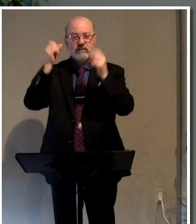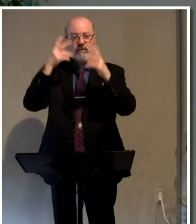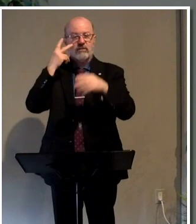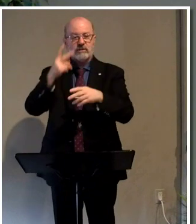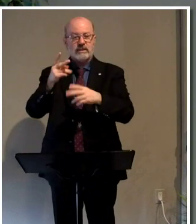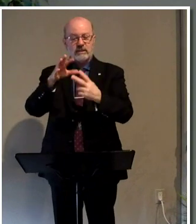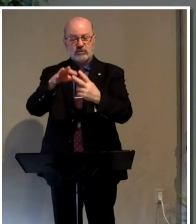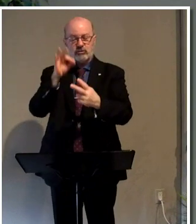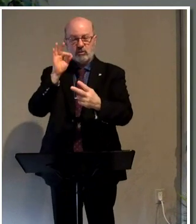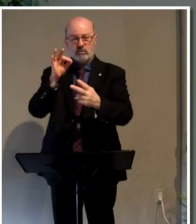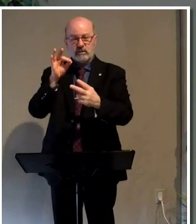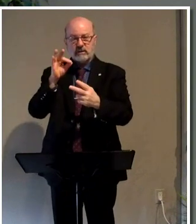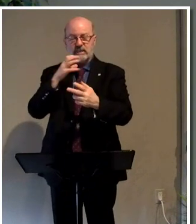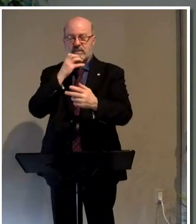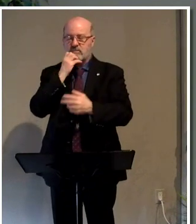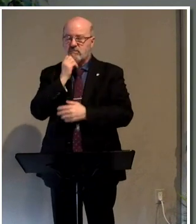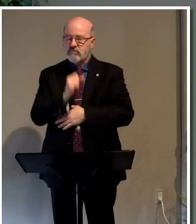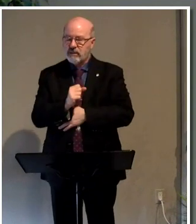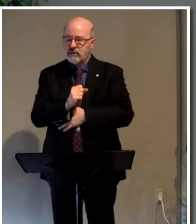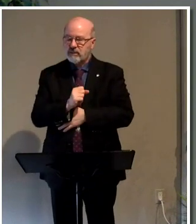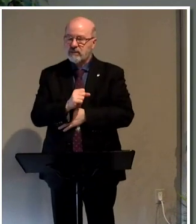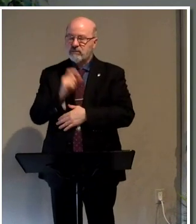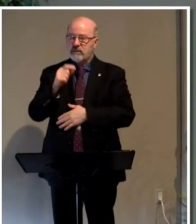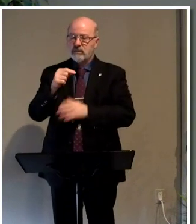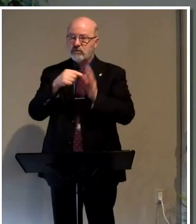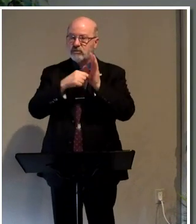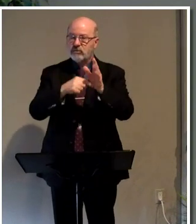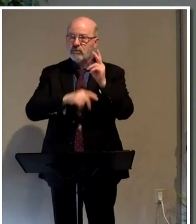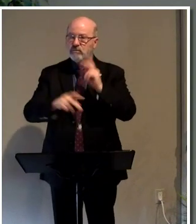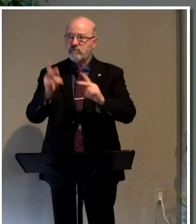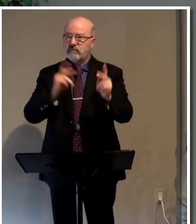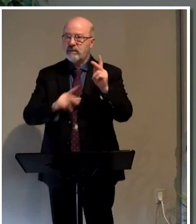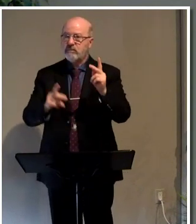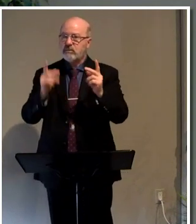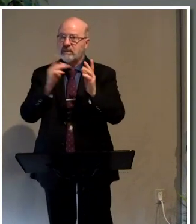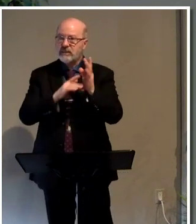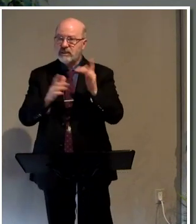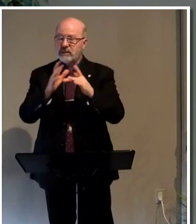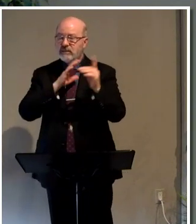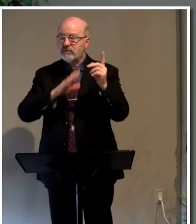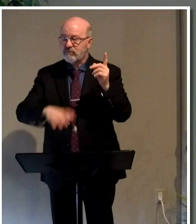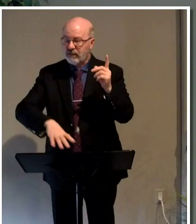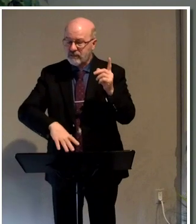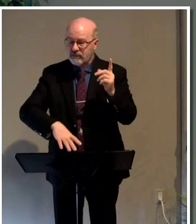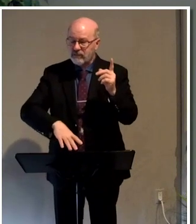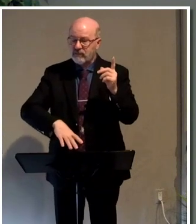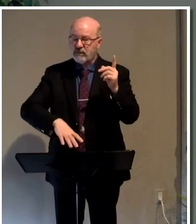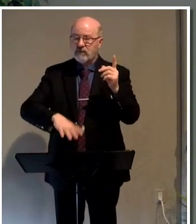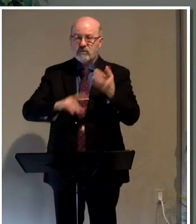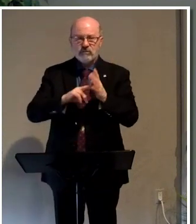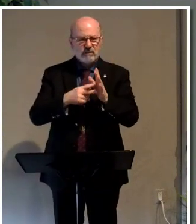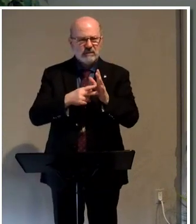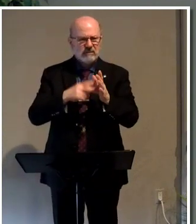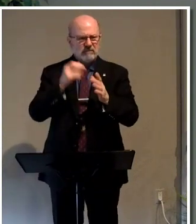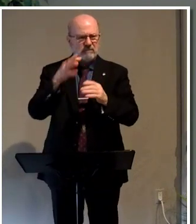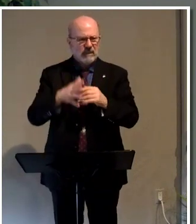chosen and precious. We need to point people to Jesus Christ. What do you mean by that, Pastor Tricky? Have you